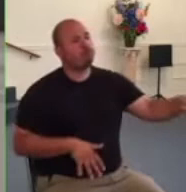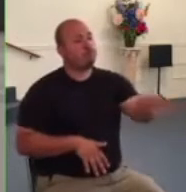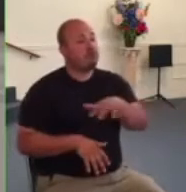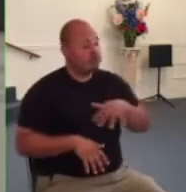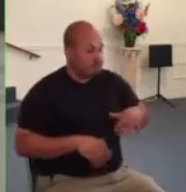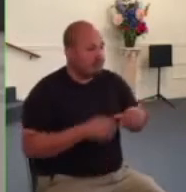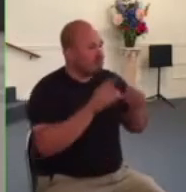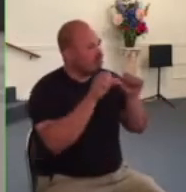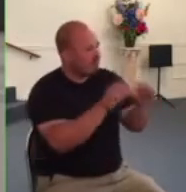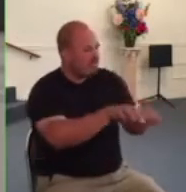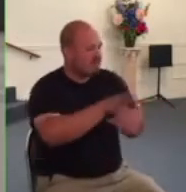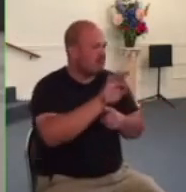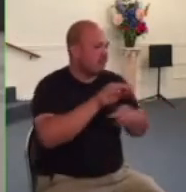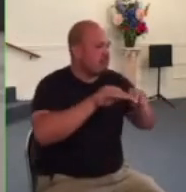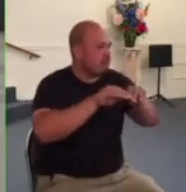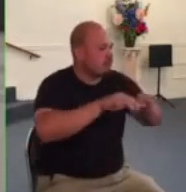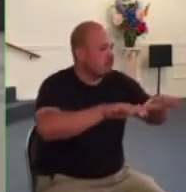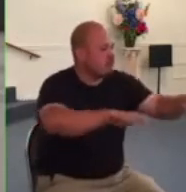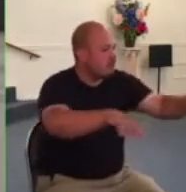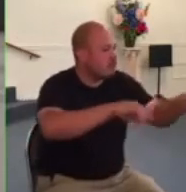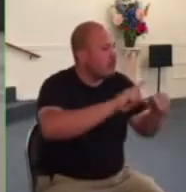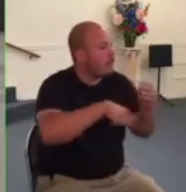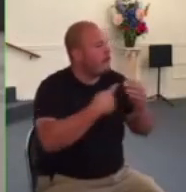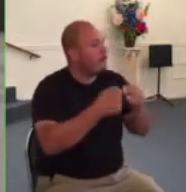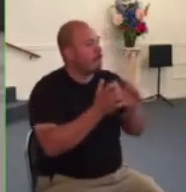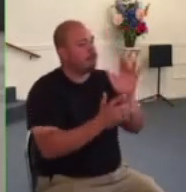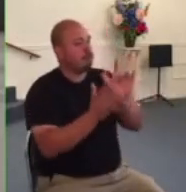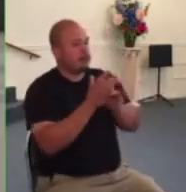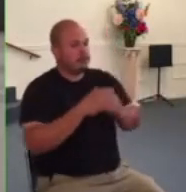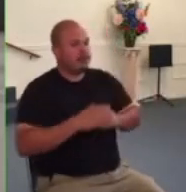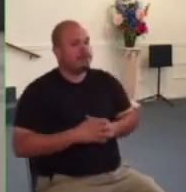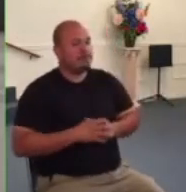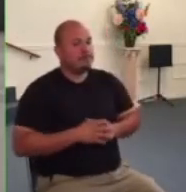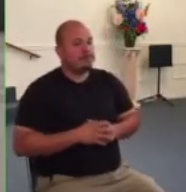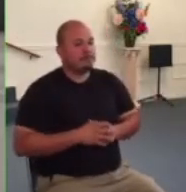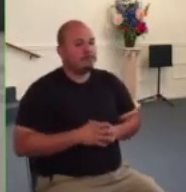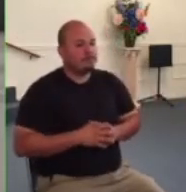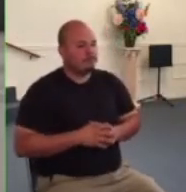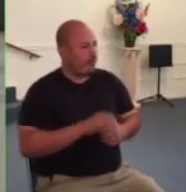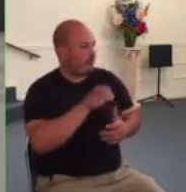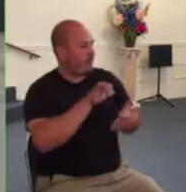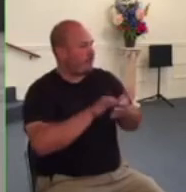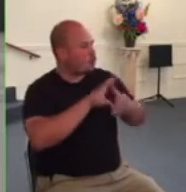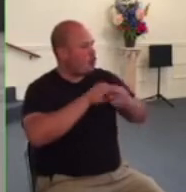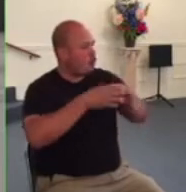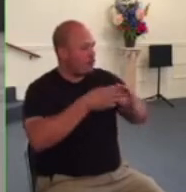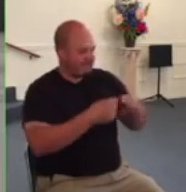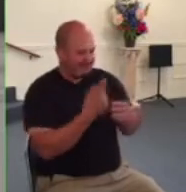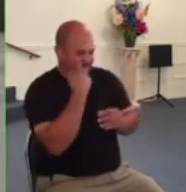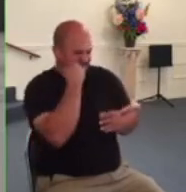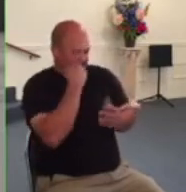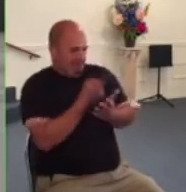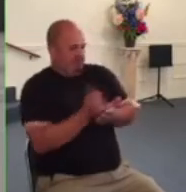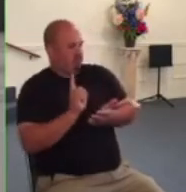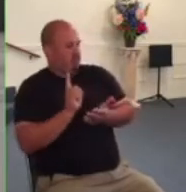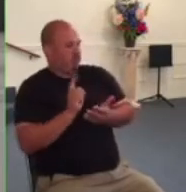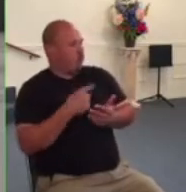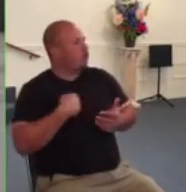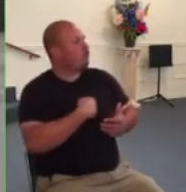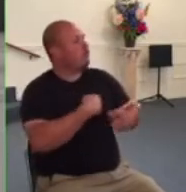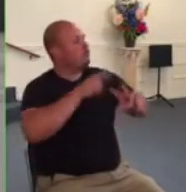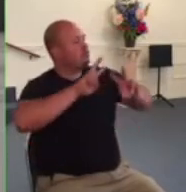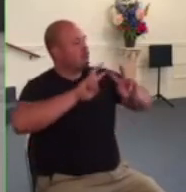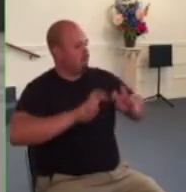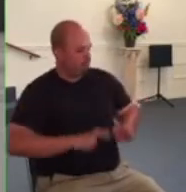continue to spread the message of jesus we looked at this story a few weeks ago then we come to chapter 5 and our first and